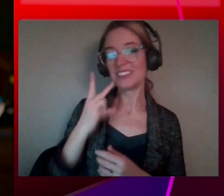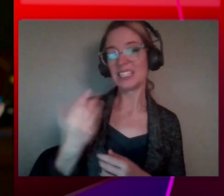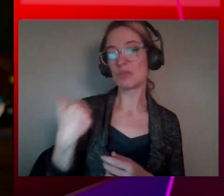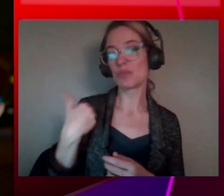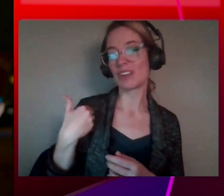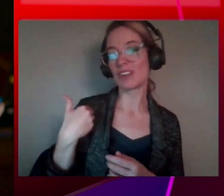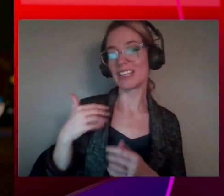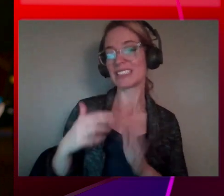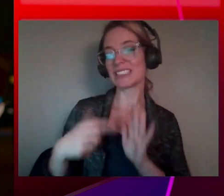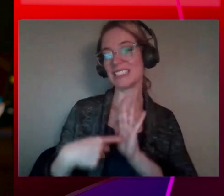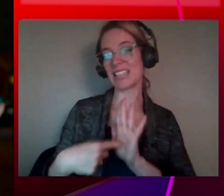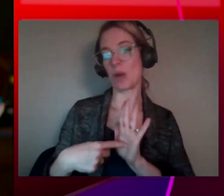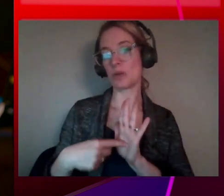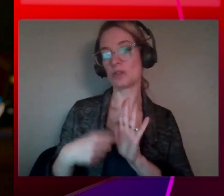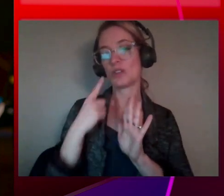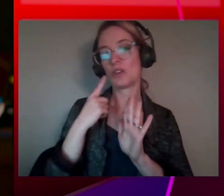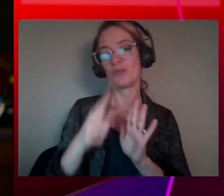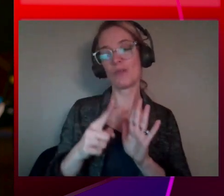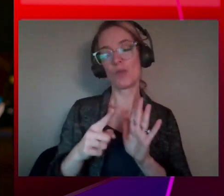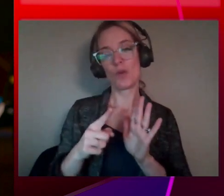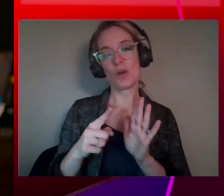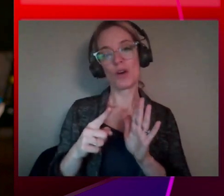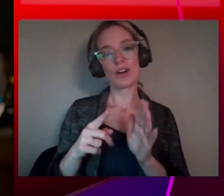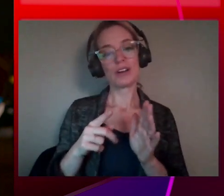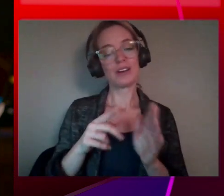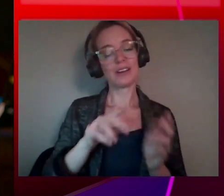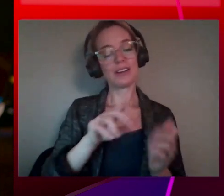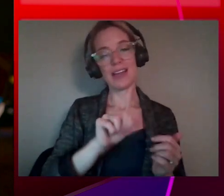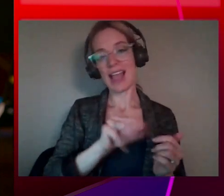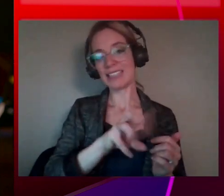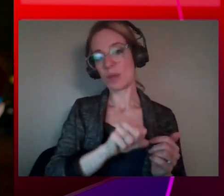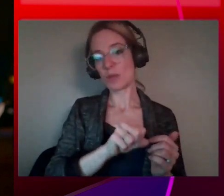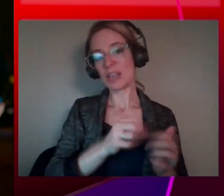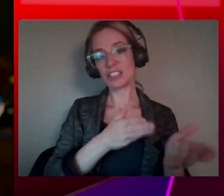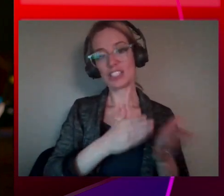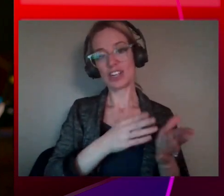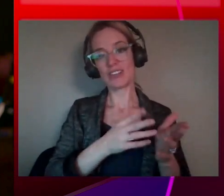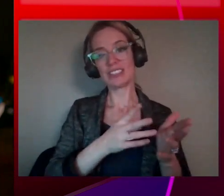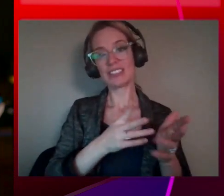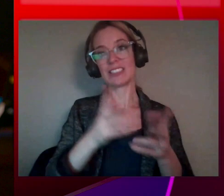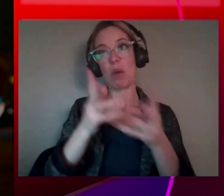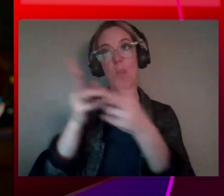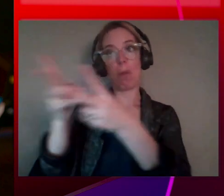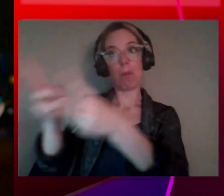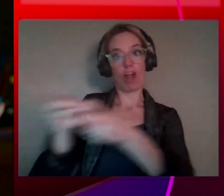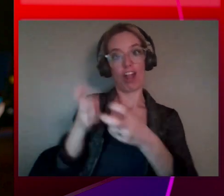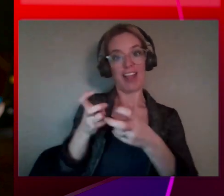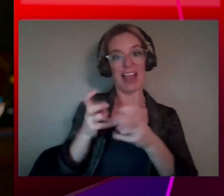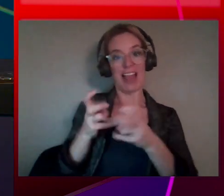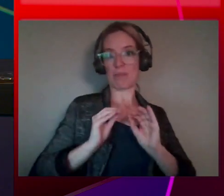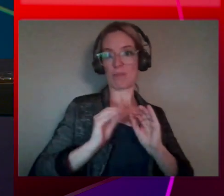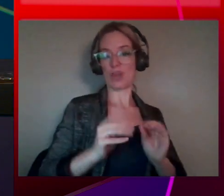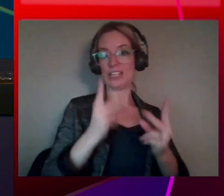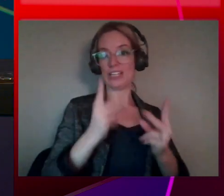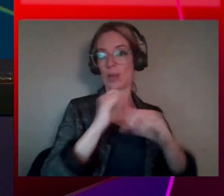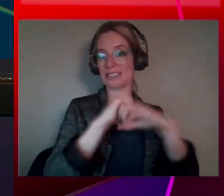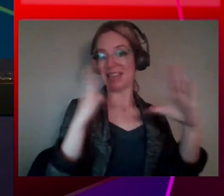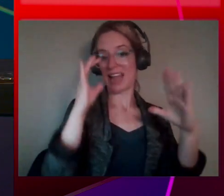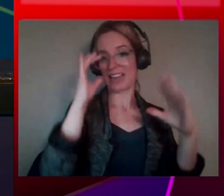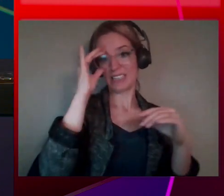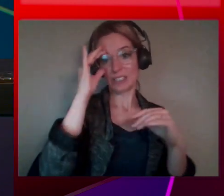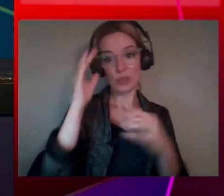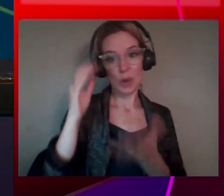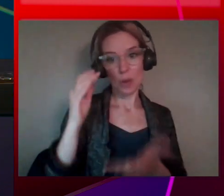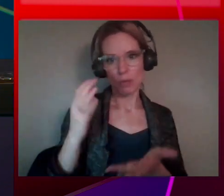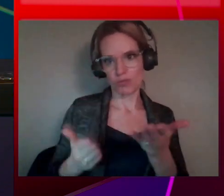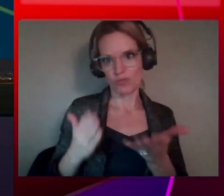pull your data out of an AWS service and into QuickSight. So I know that you could probably, if your data is already on AWS, get